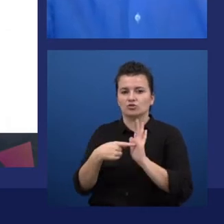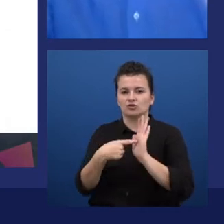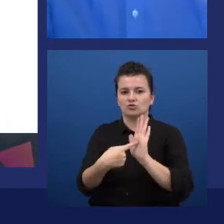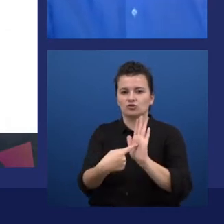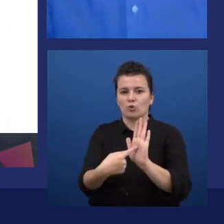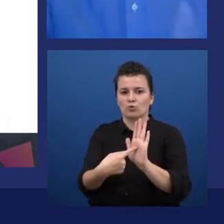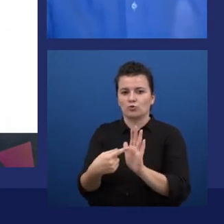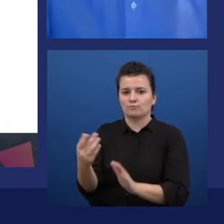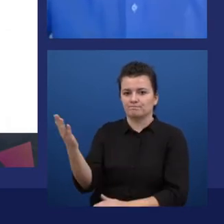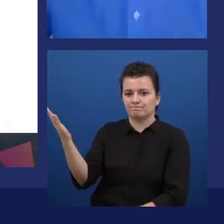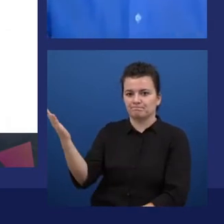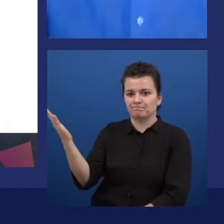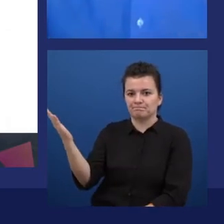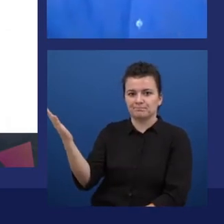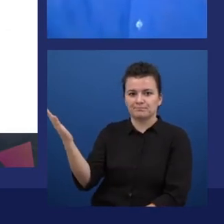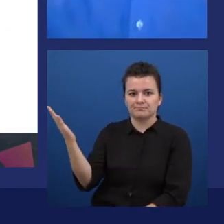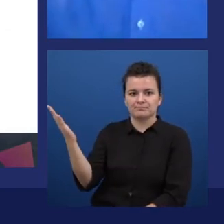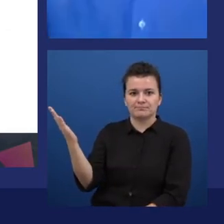me open it.